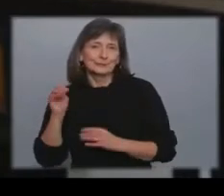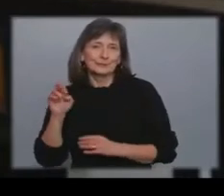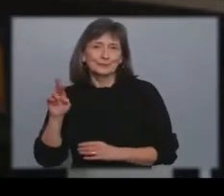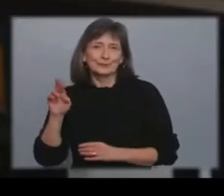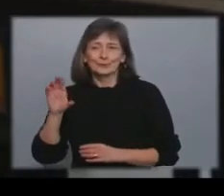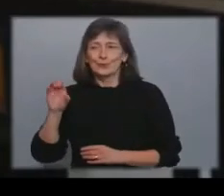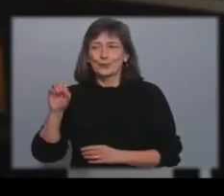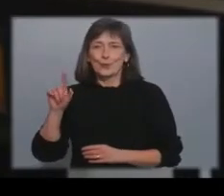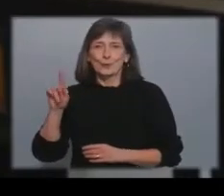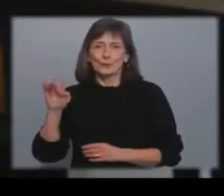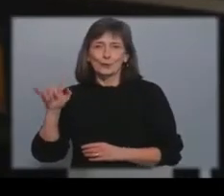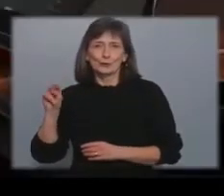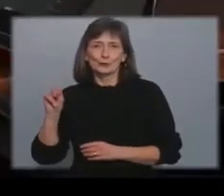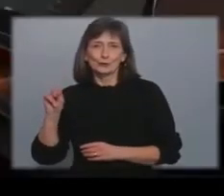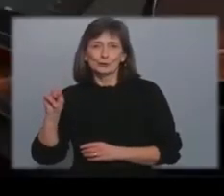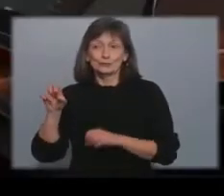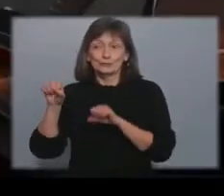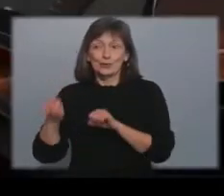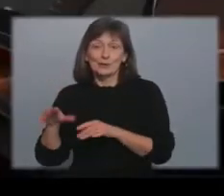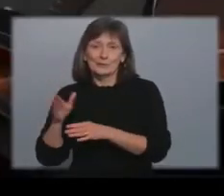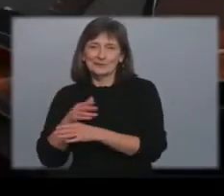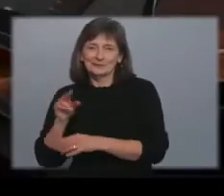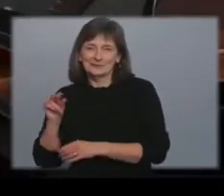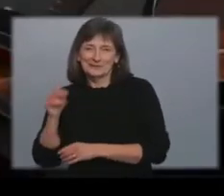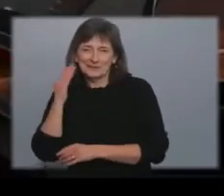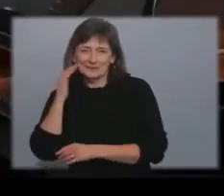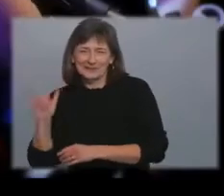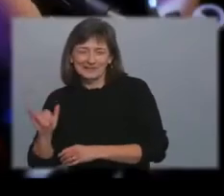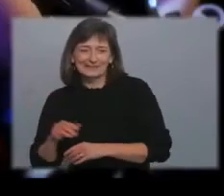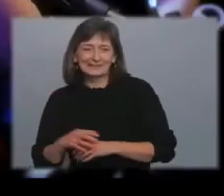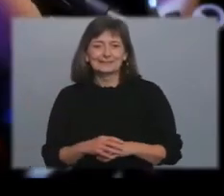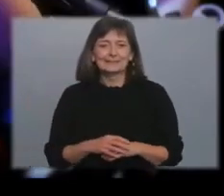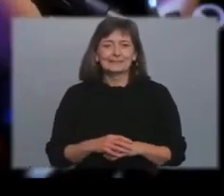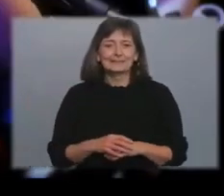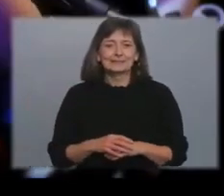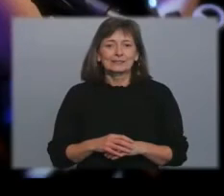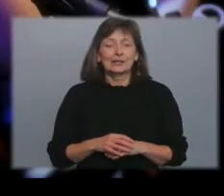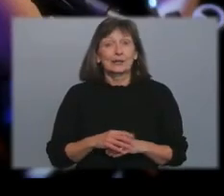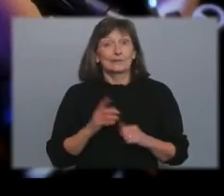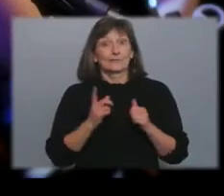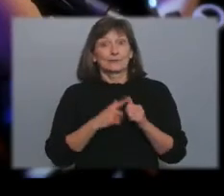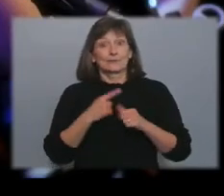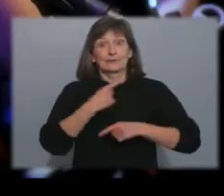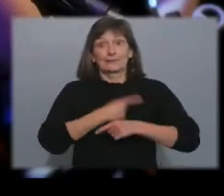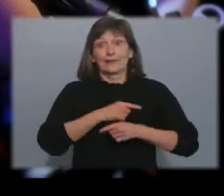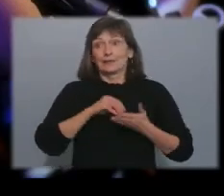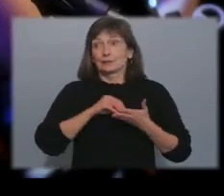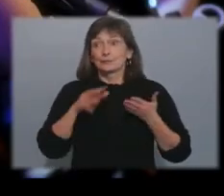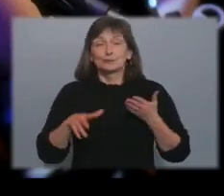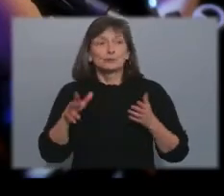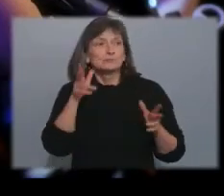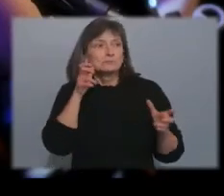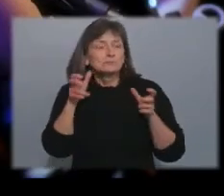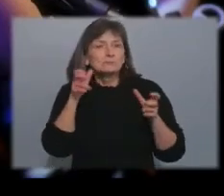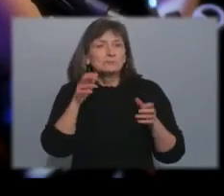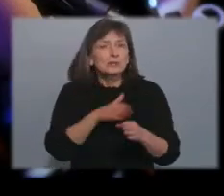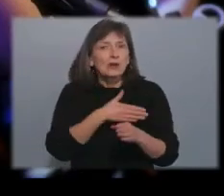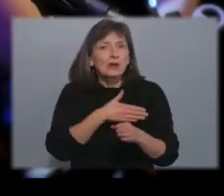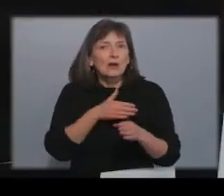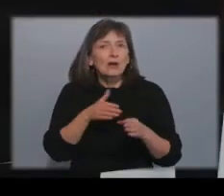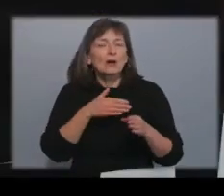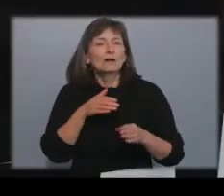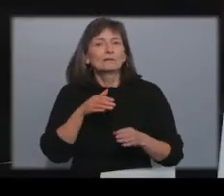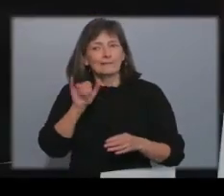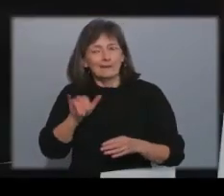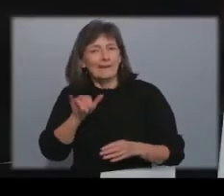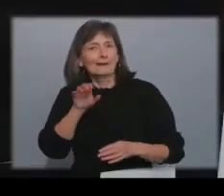out he was not going to let choir not happen to watch them from the first day of listening to the other sisters version to going down the road of here's